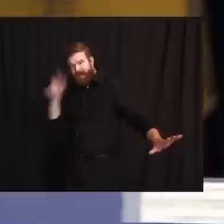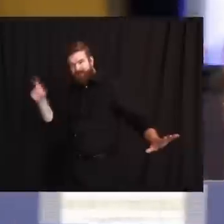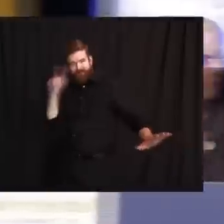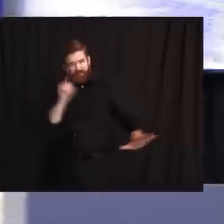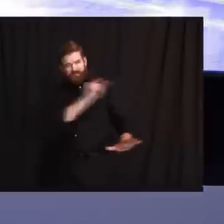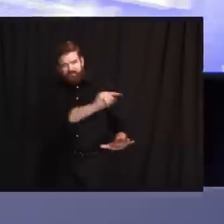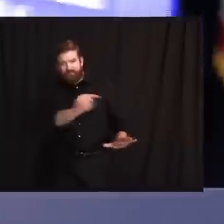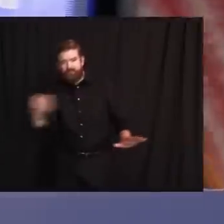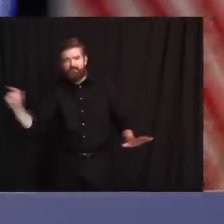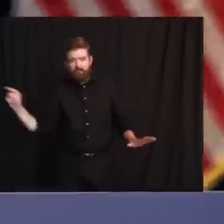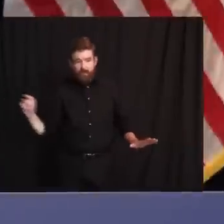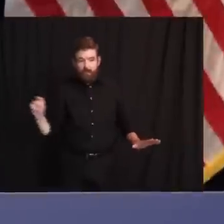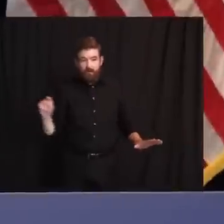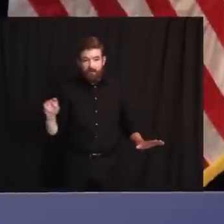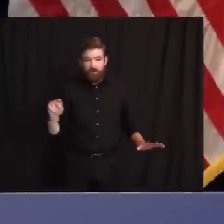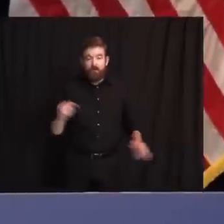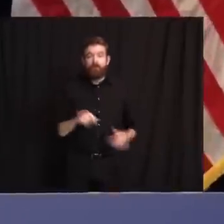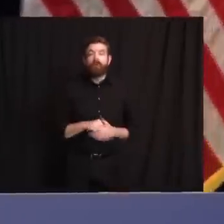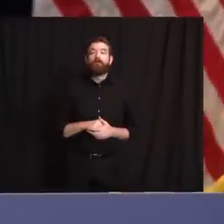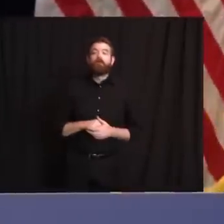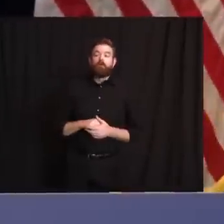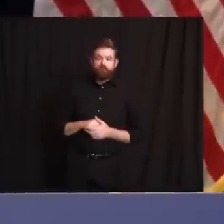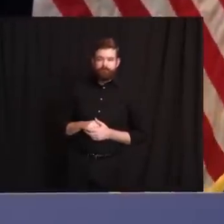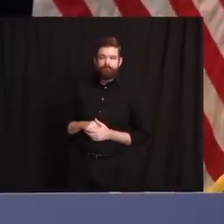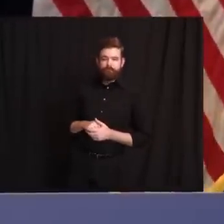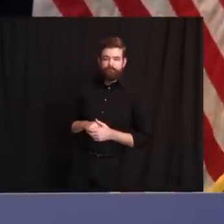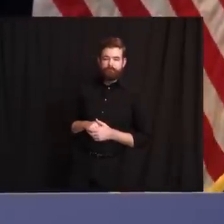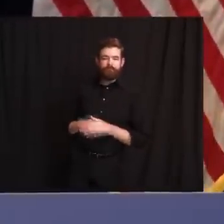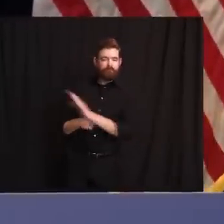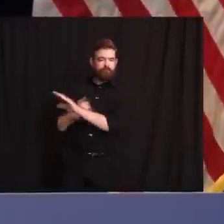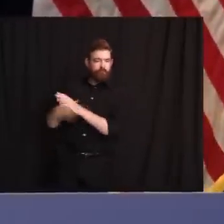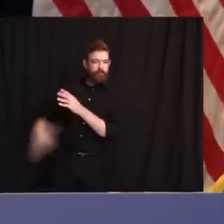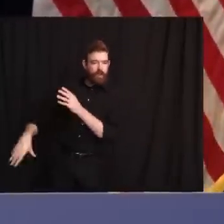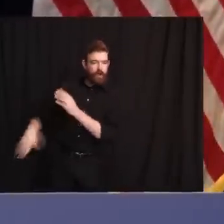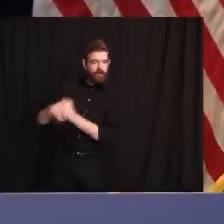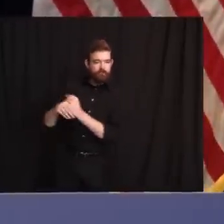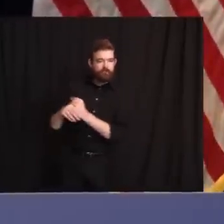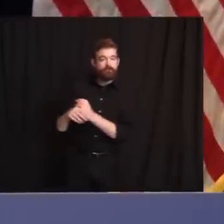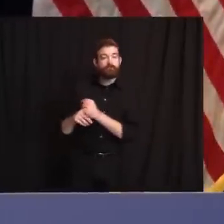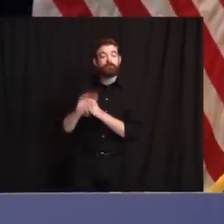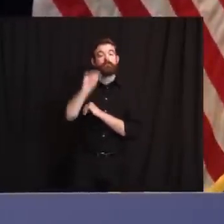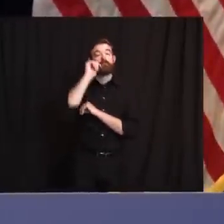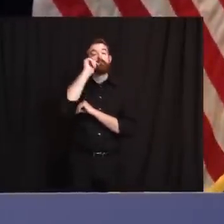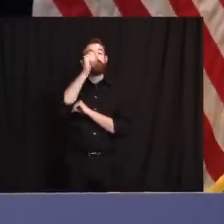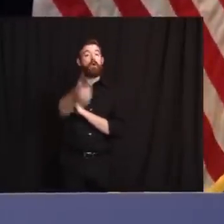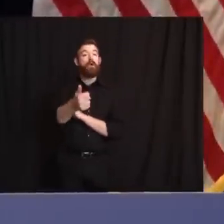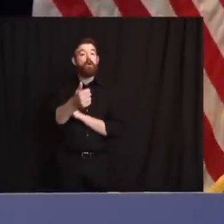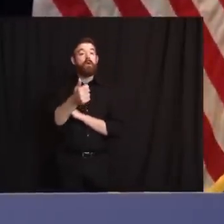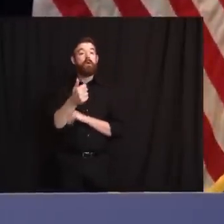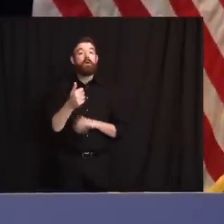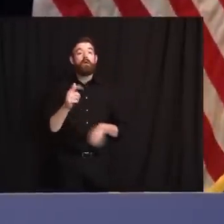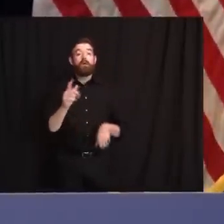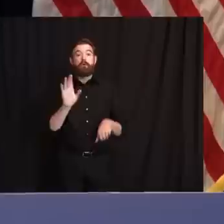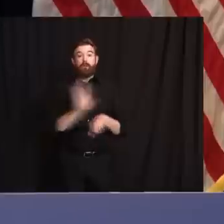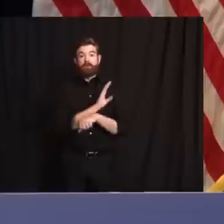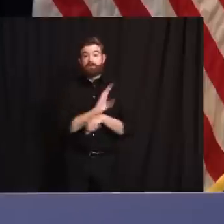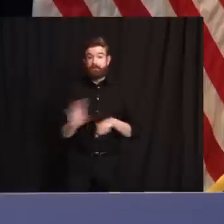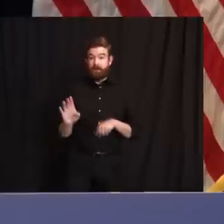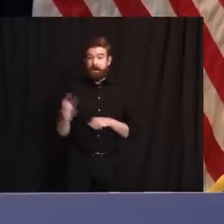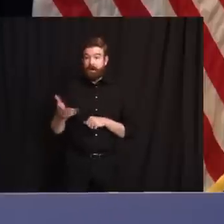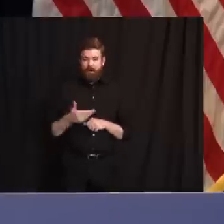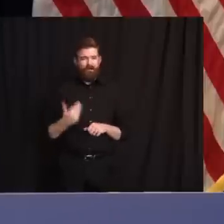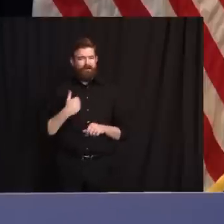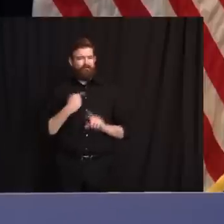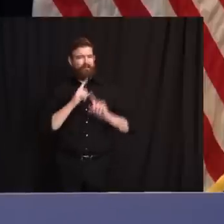May I say one thing? I think it's tomorrow, Judy. I think we're going to, the firm that you hired has got their report. And I think we're going to talk to that tomorrow. So